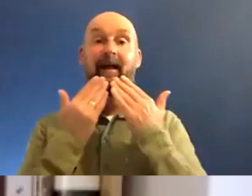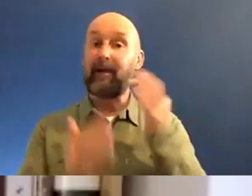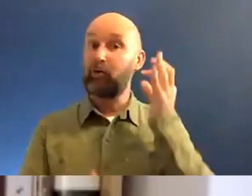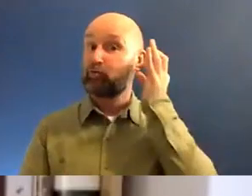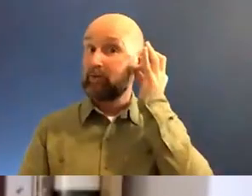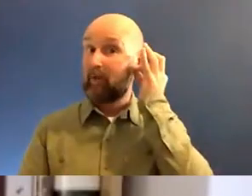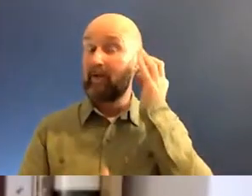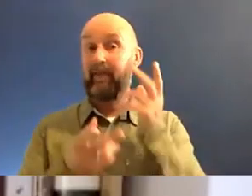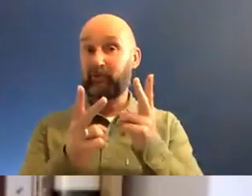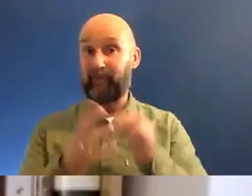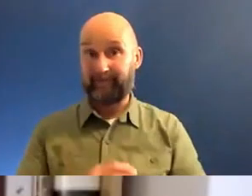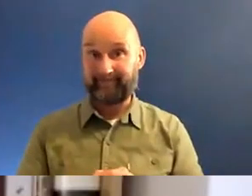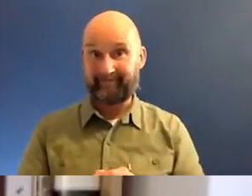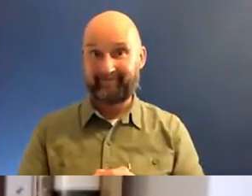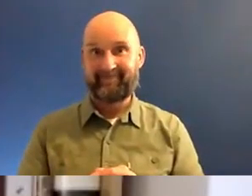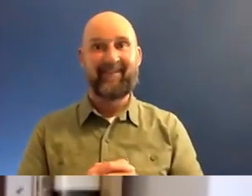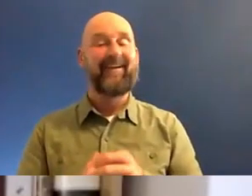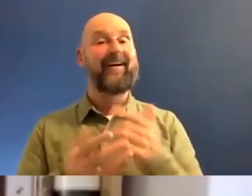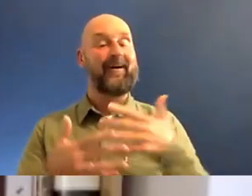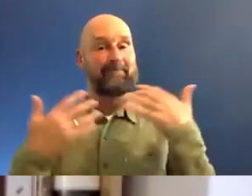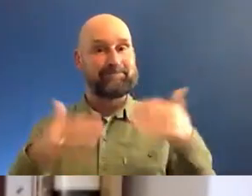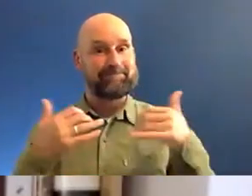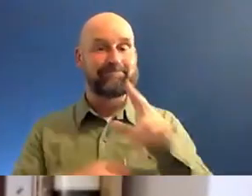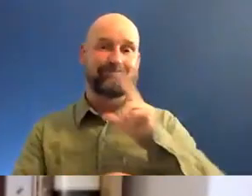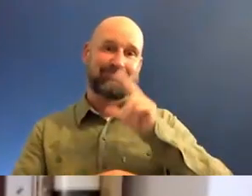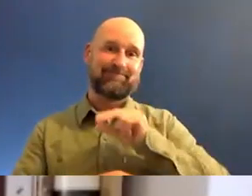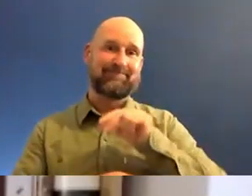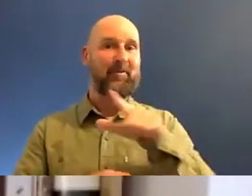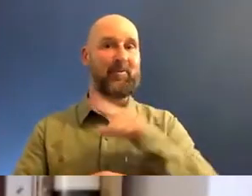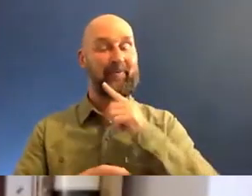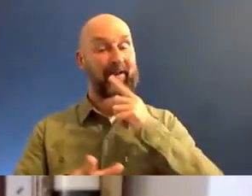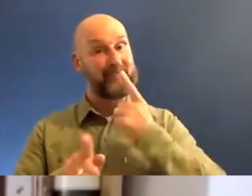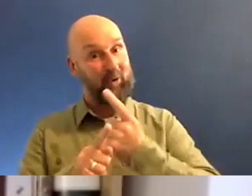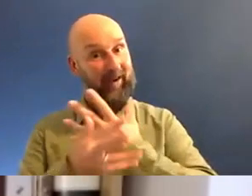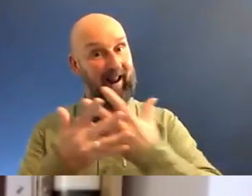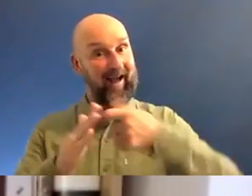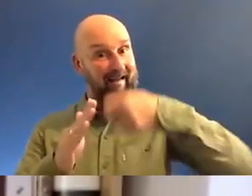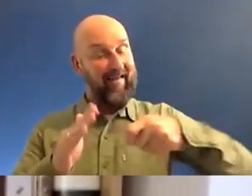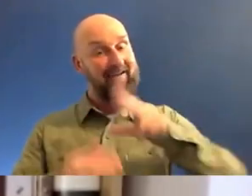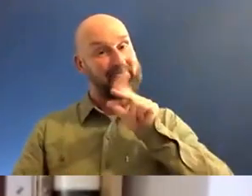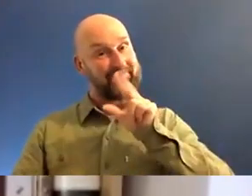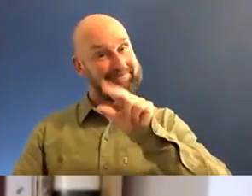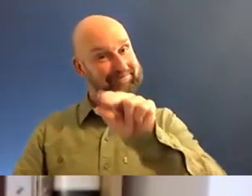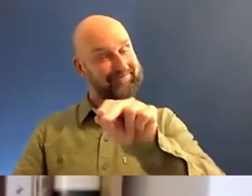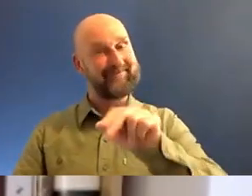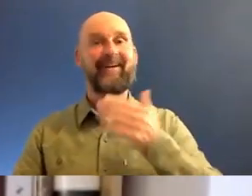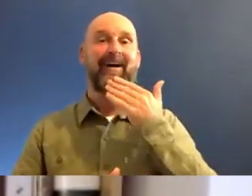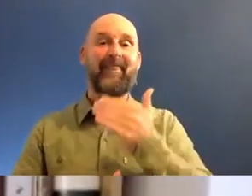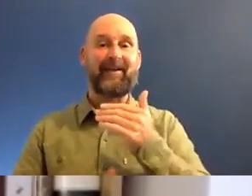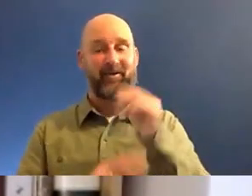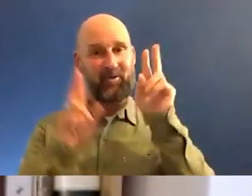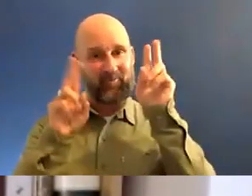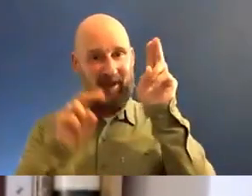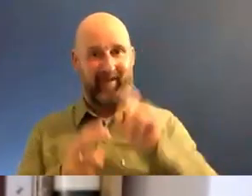for being so eloquent given how much we've said and how quickly we've said it. Thank you to Rabia,